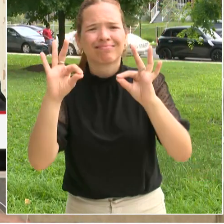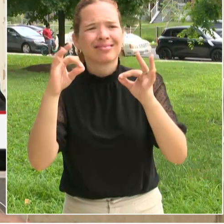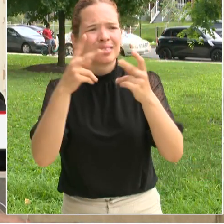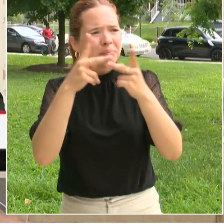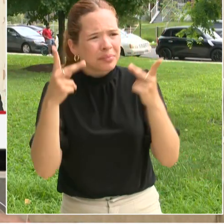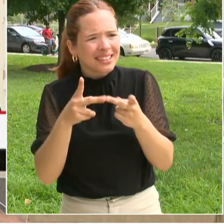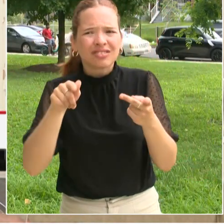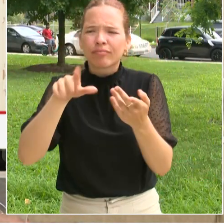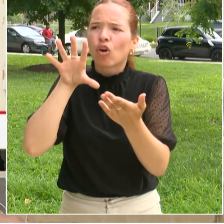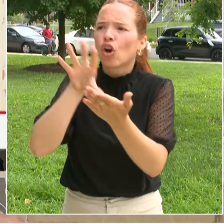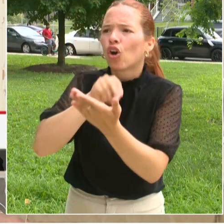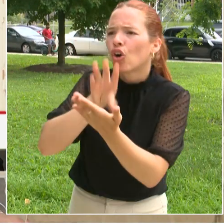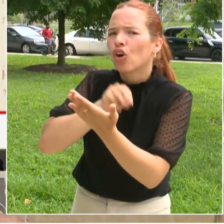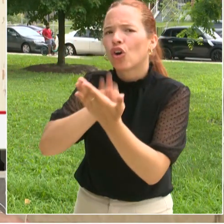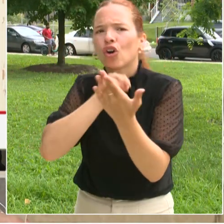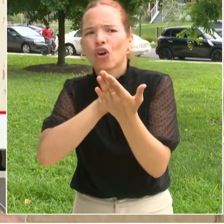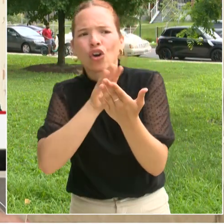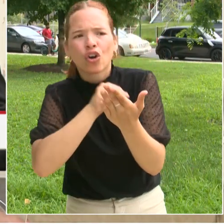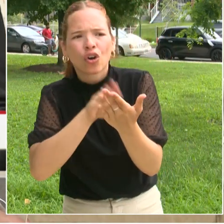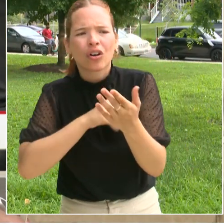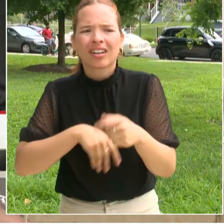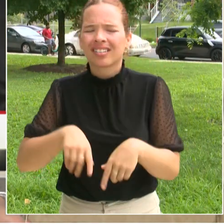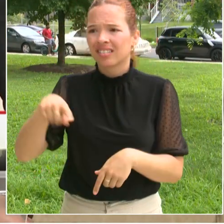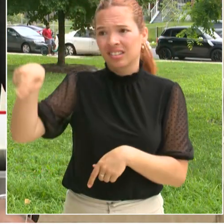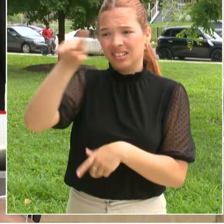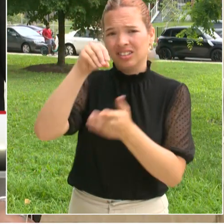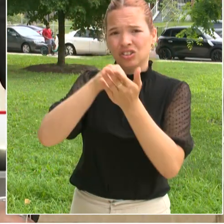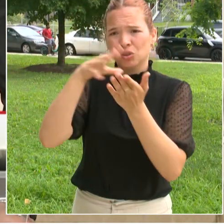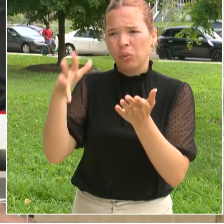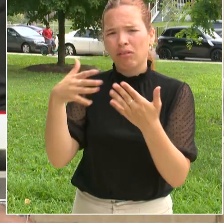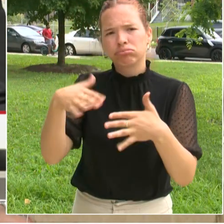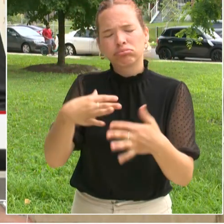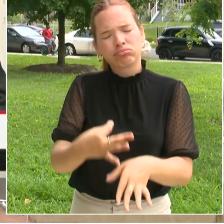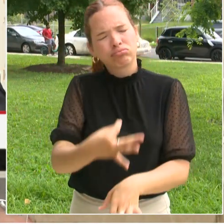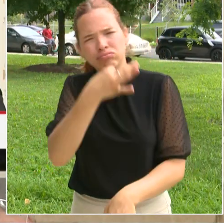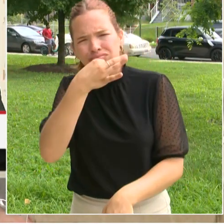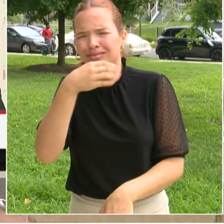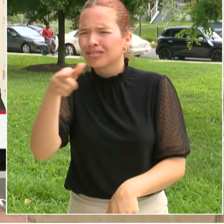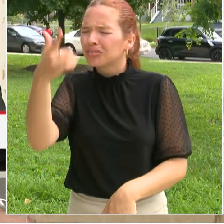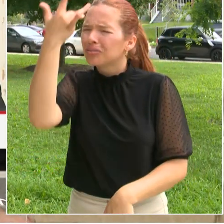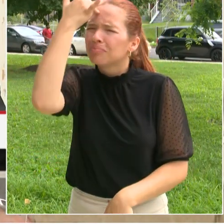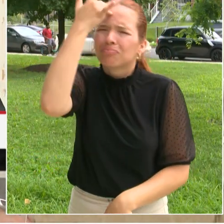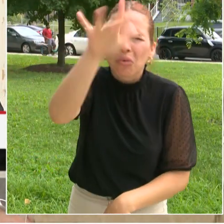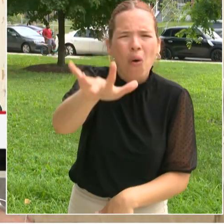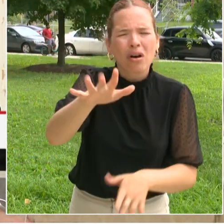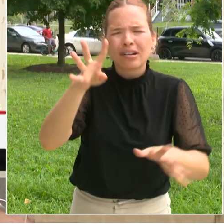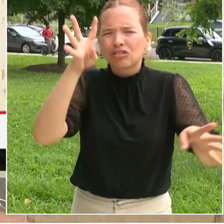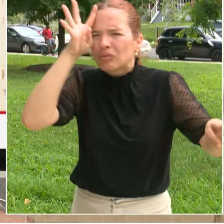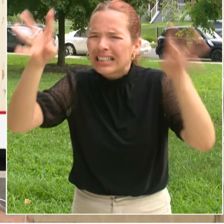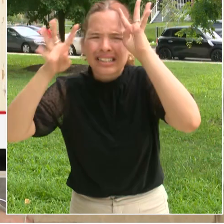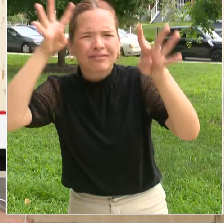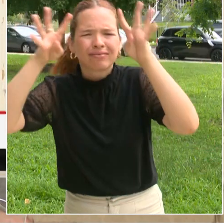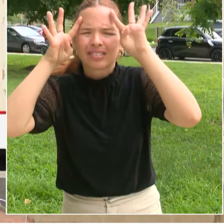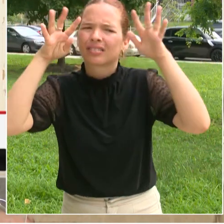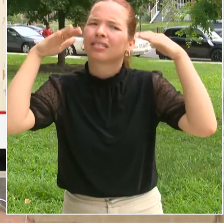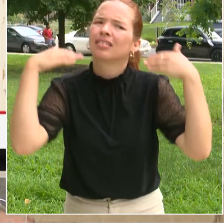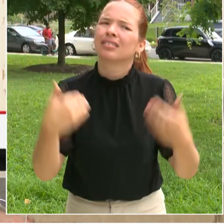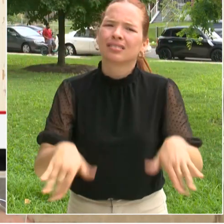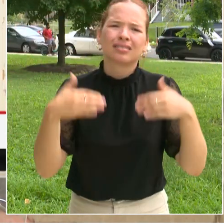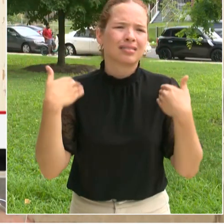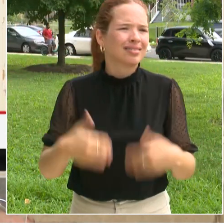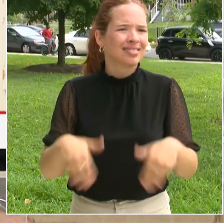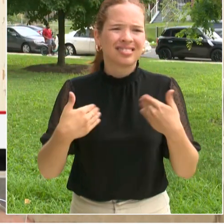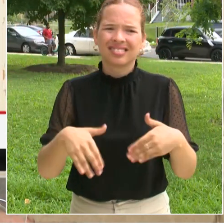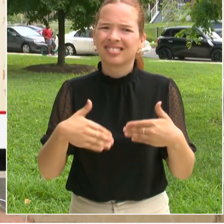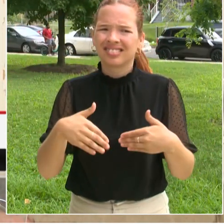and are extremely creative. And in this building, we actually have students who are facilitating plants that are